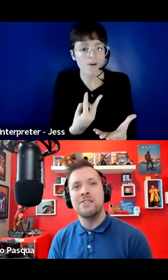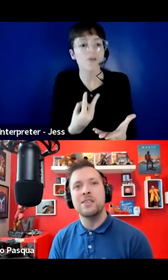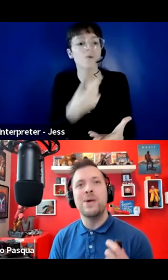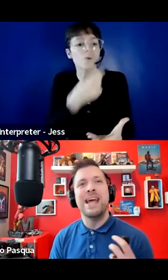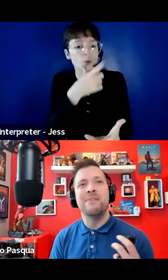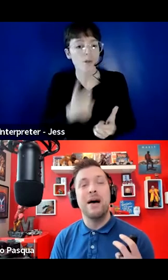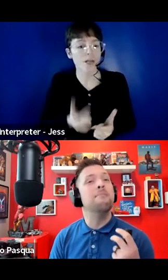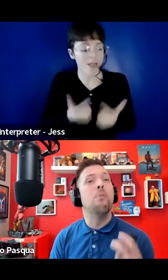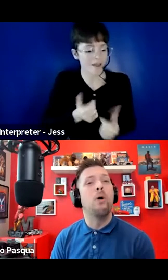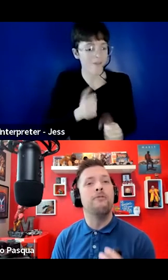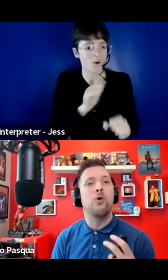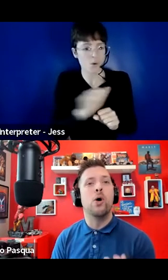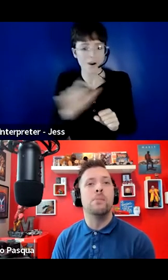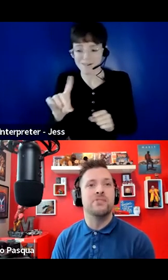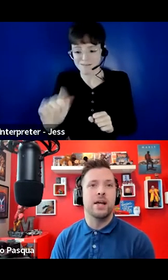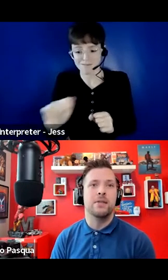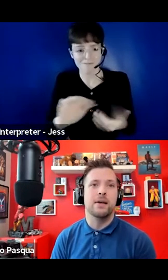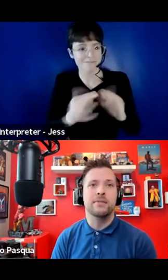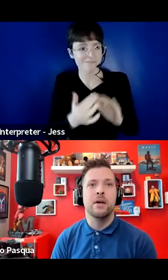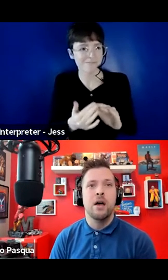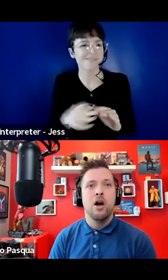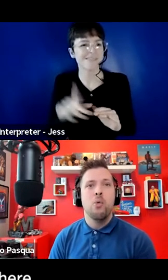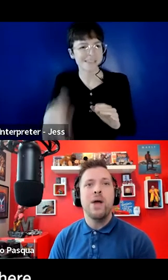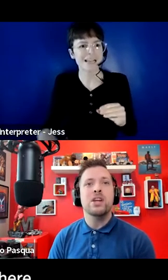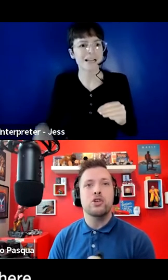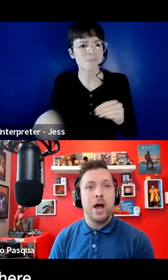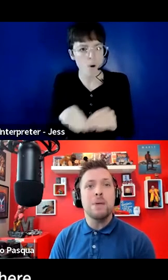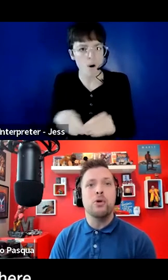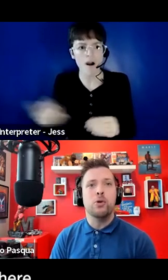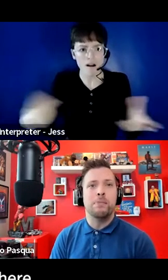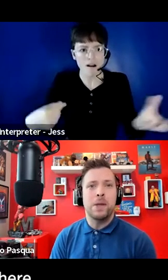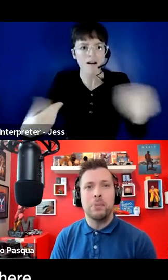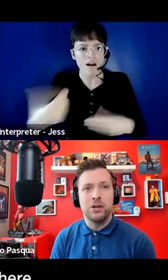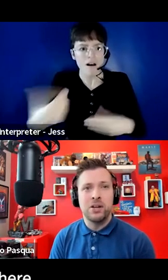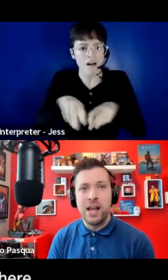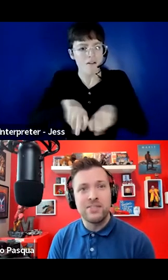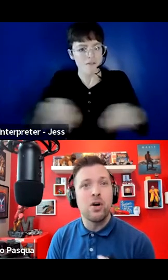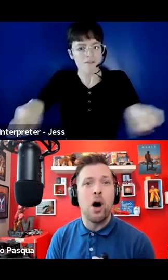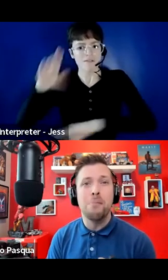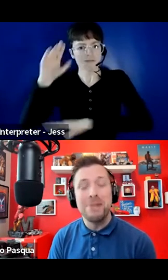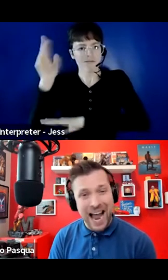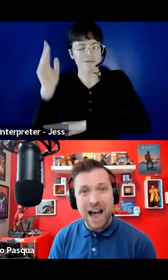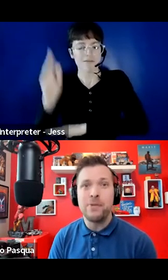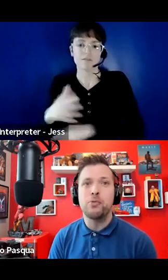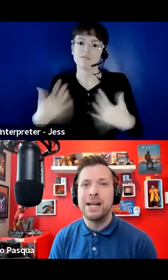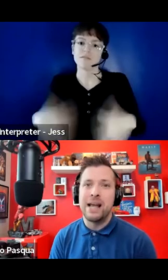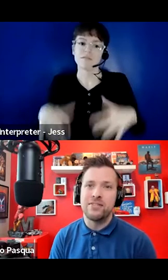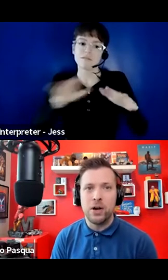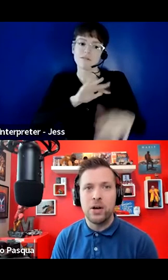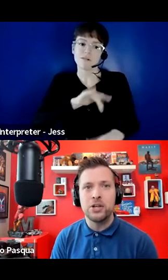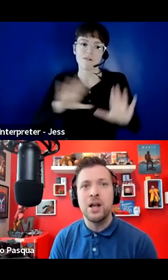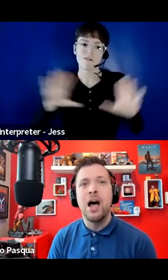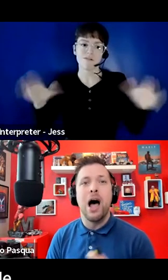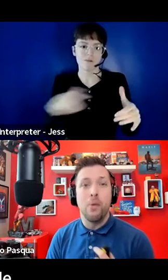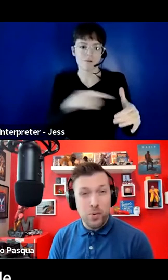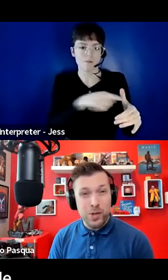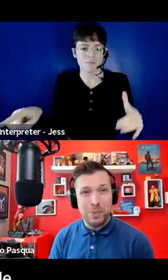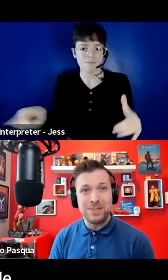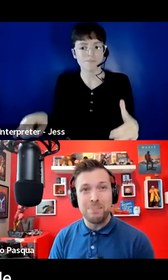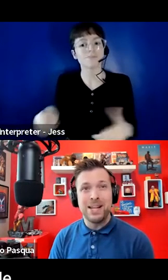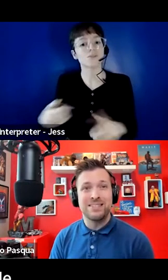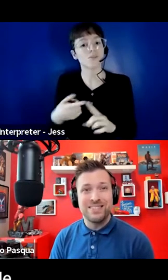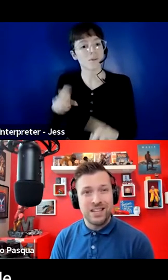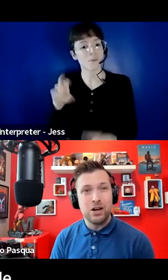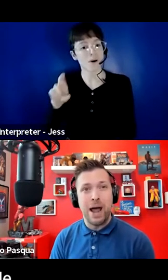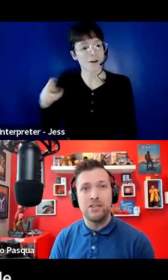and I think that we have to have more forums like this. We have an incredible group of people here today, so on behalf of the Rick Hansen Foundation, I want to